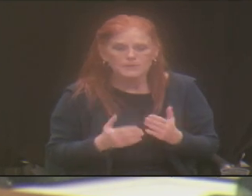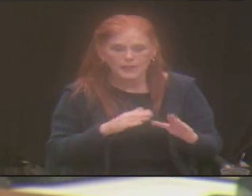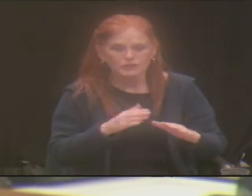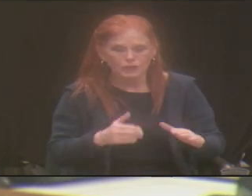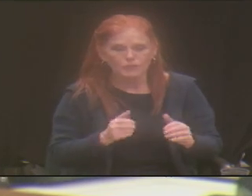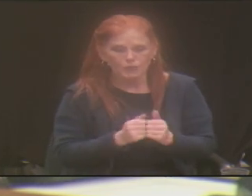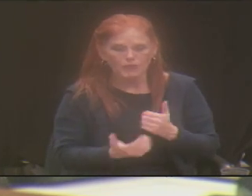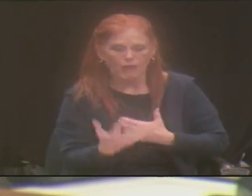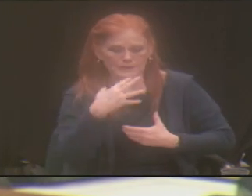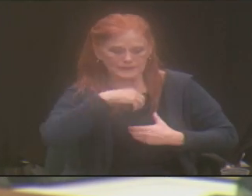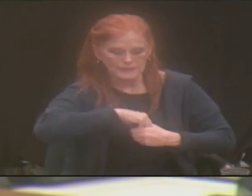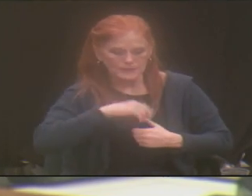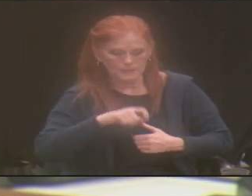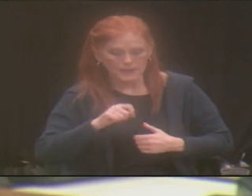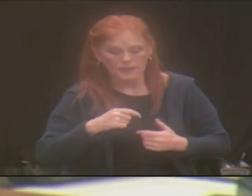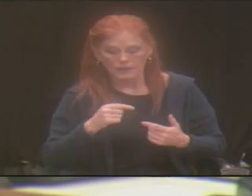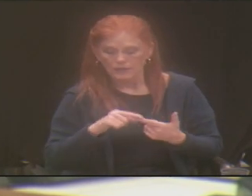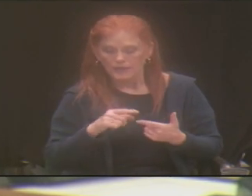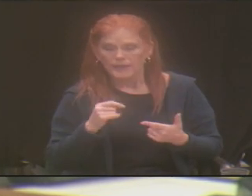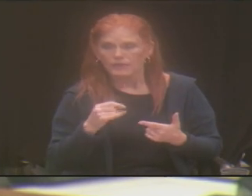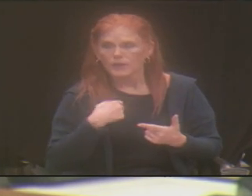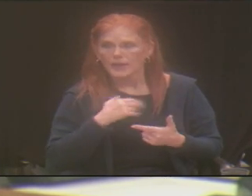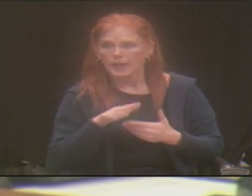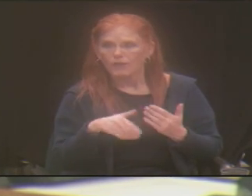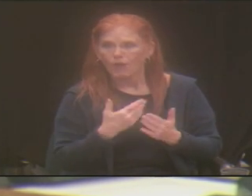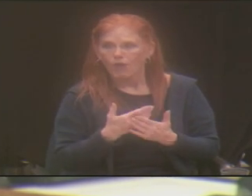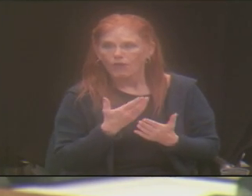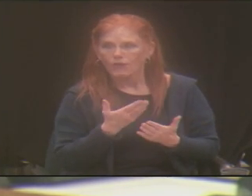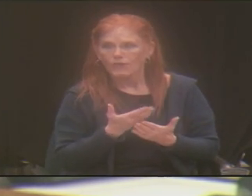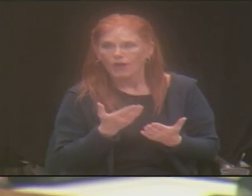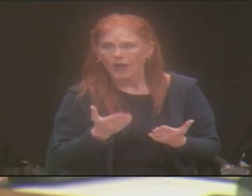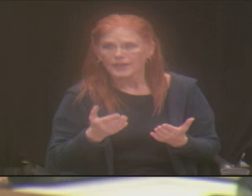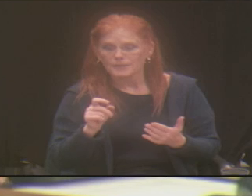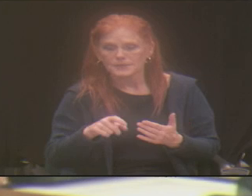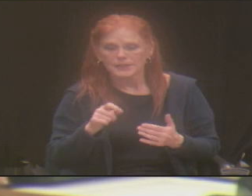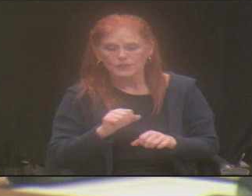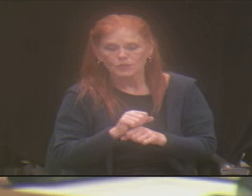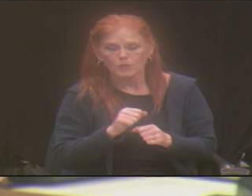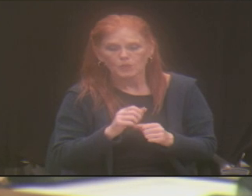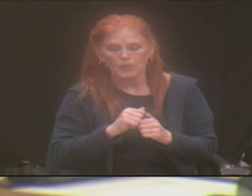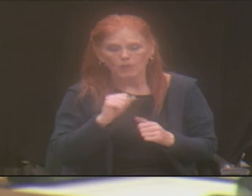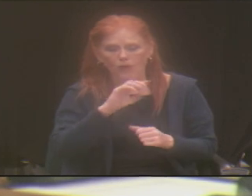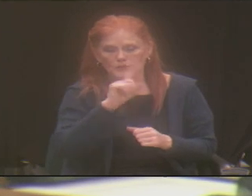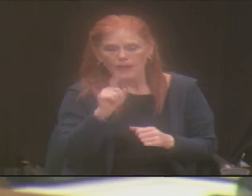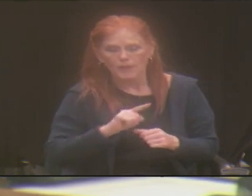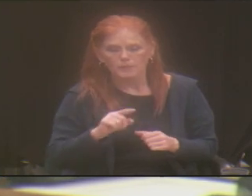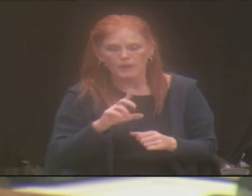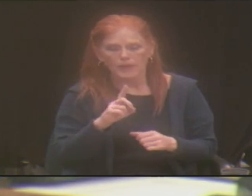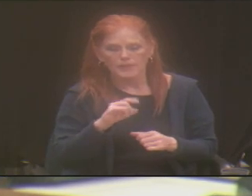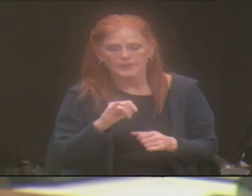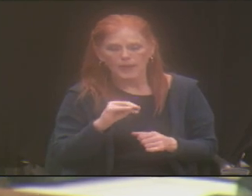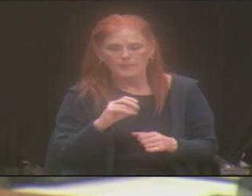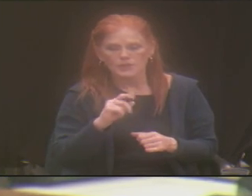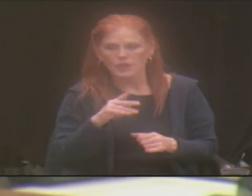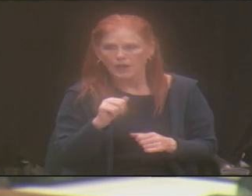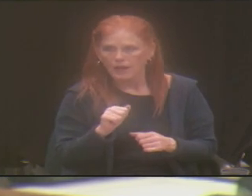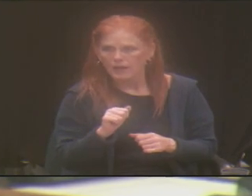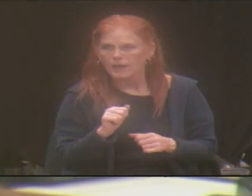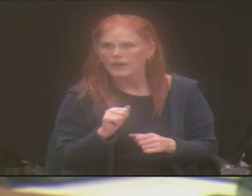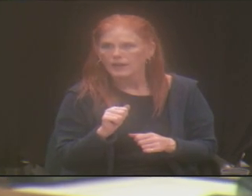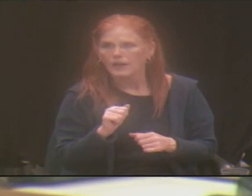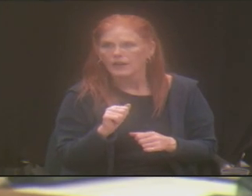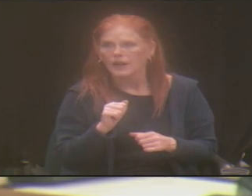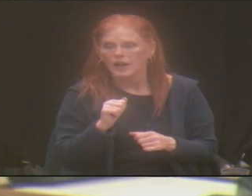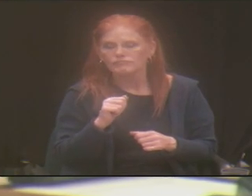children need. If we could have all the items to work with Alzheimer's and dementia so that these